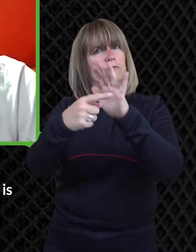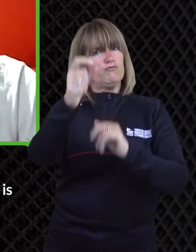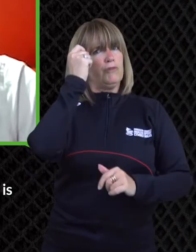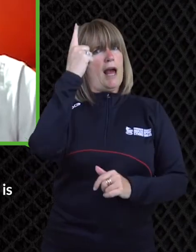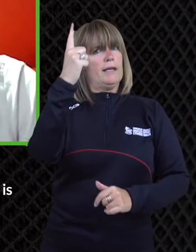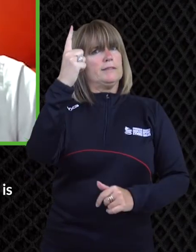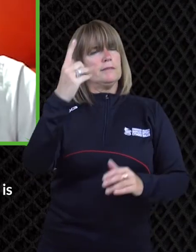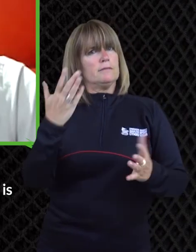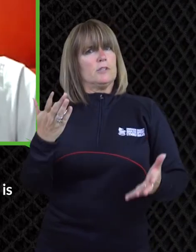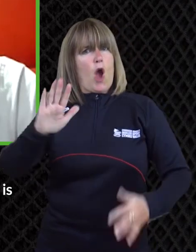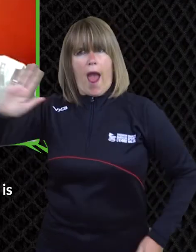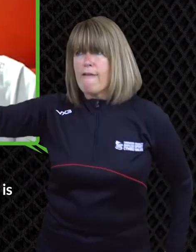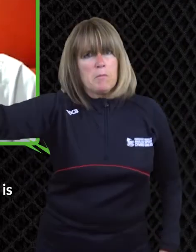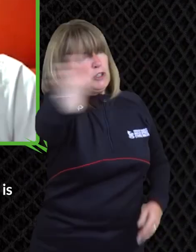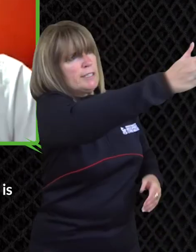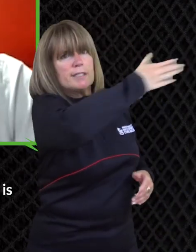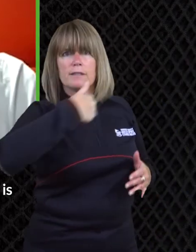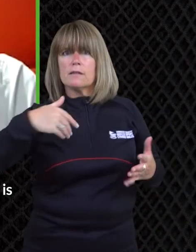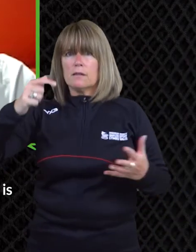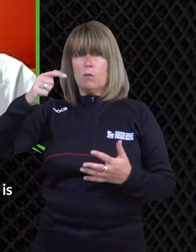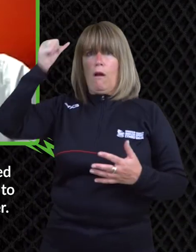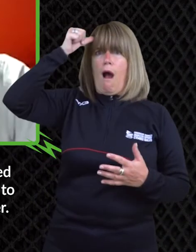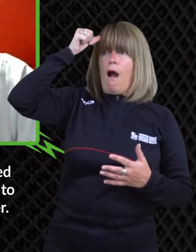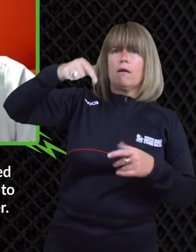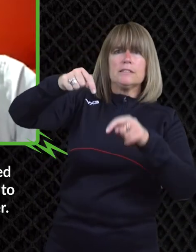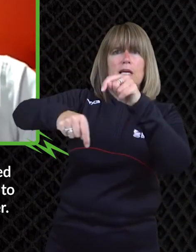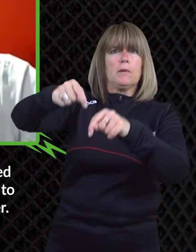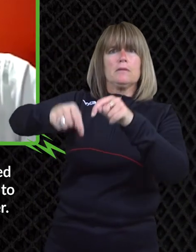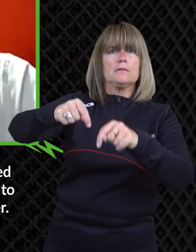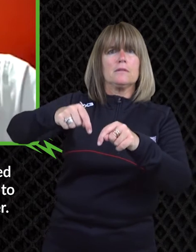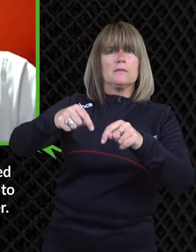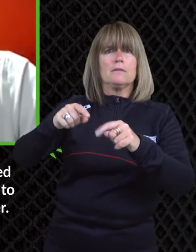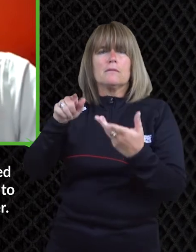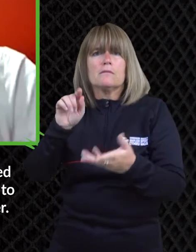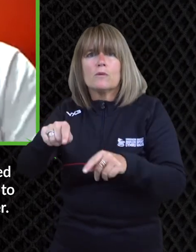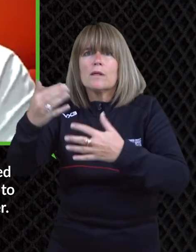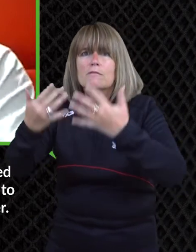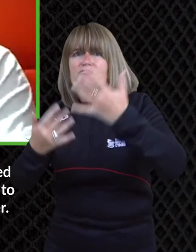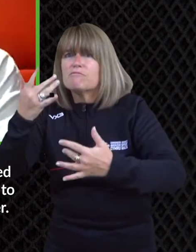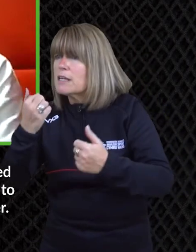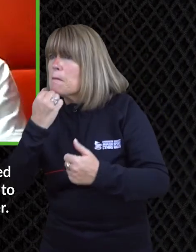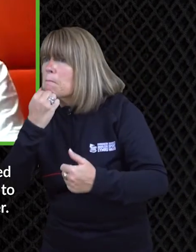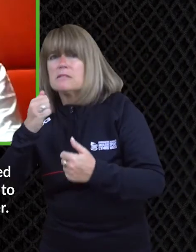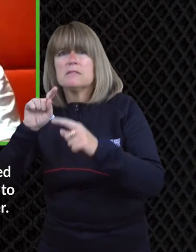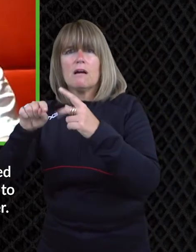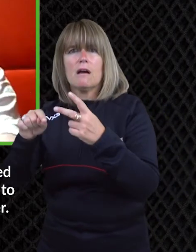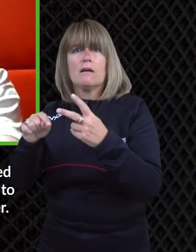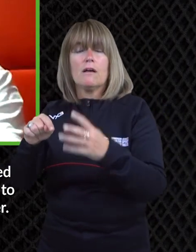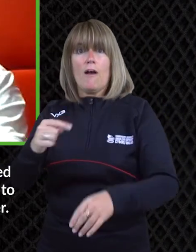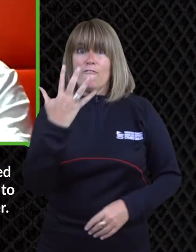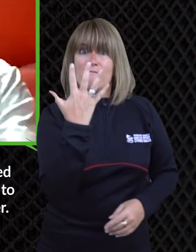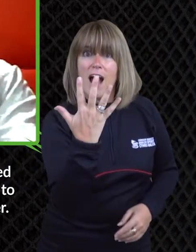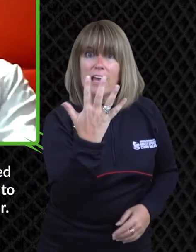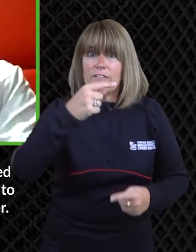people um you know we want disabled people on the air but not just to talk about disabled topics there might be you know